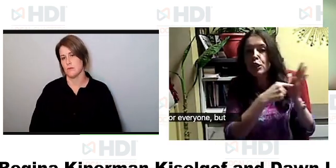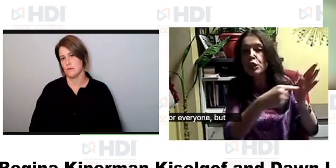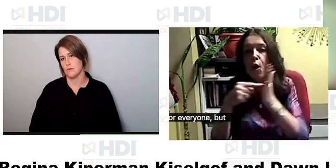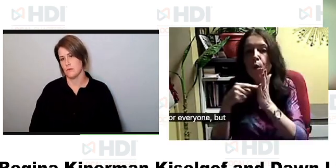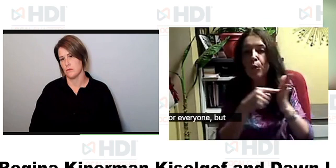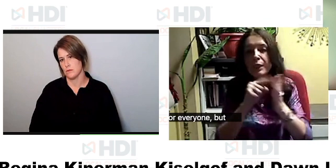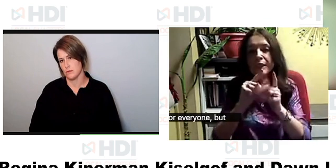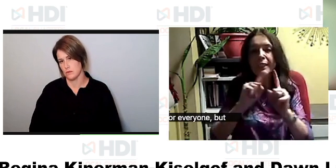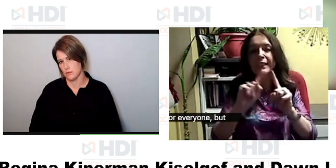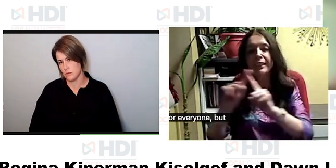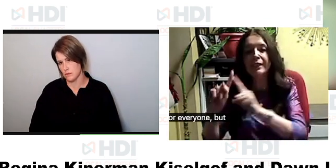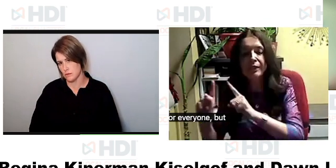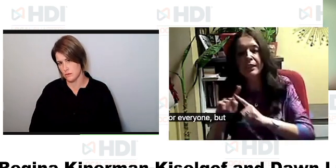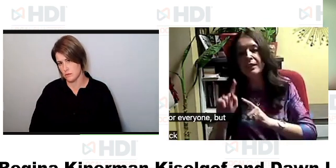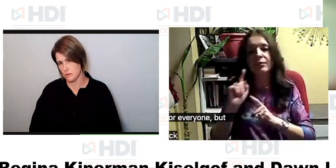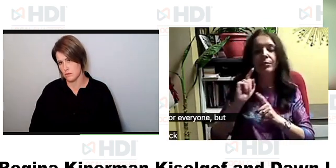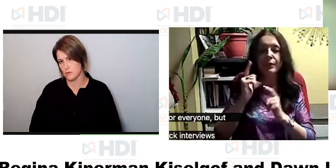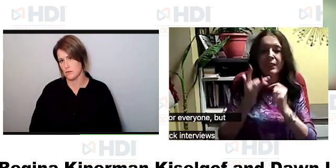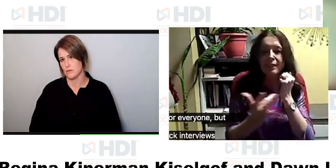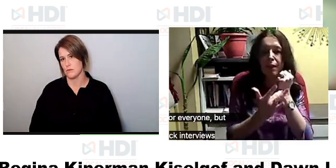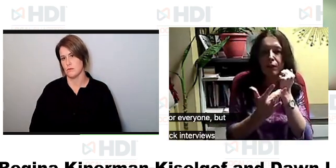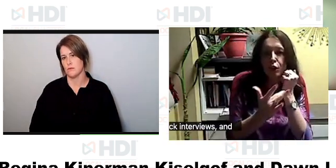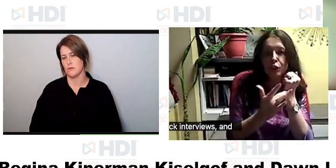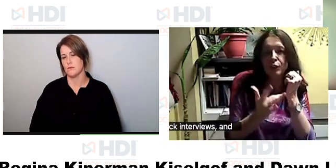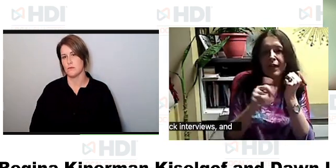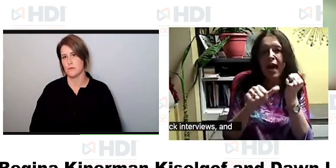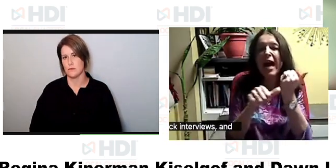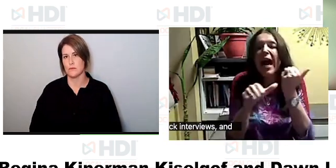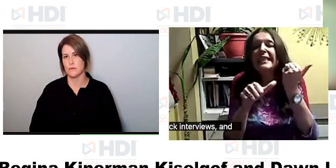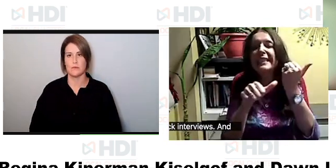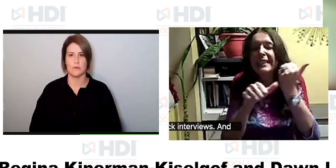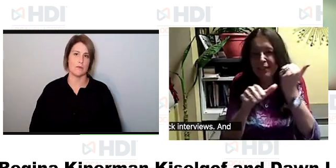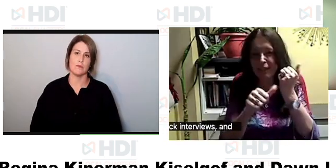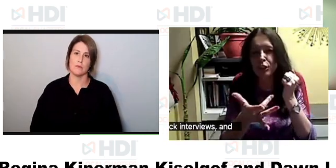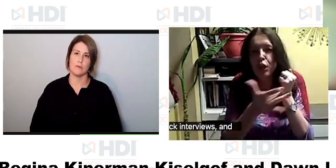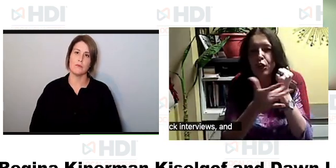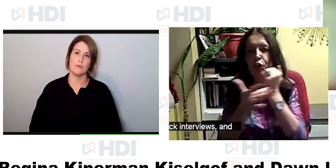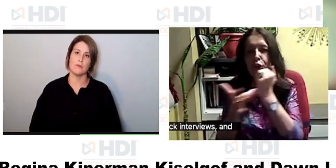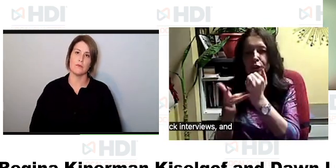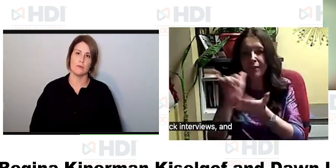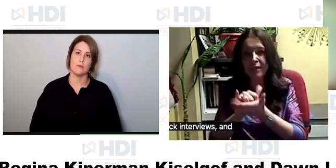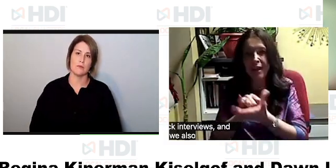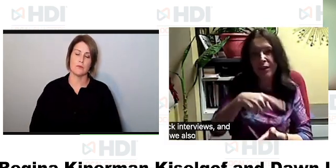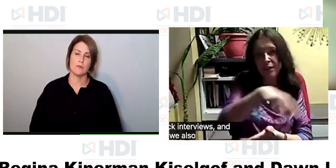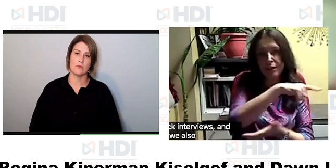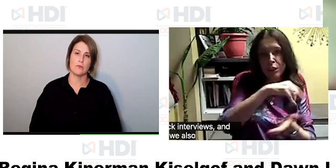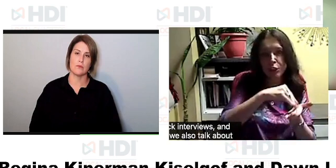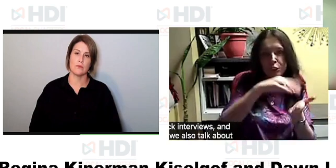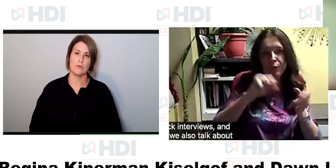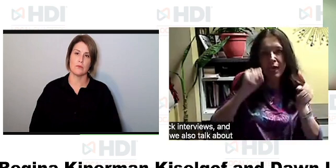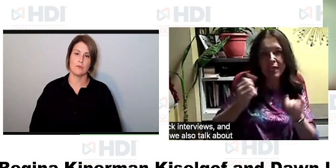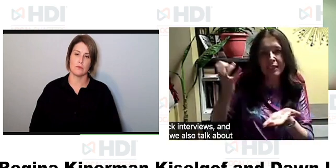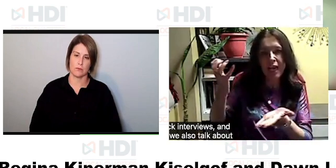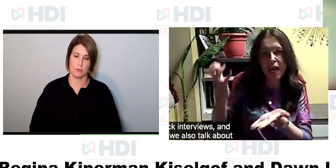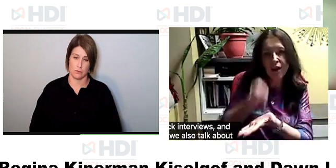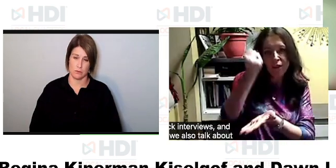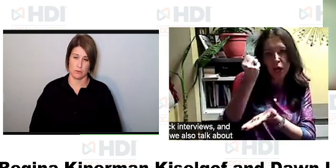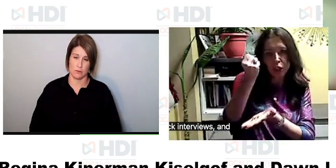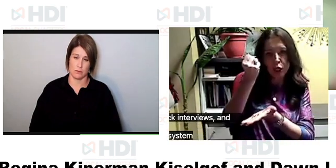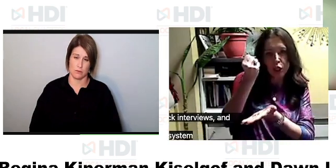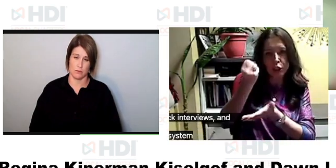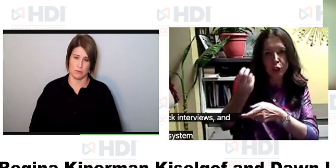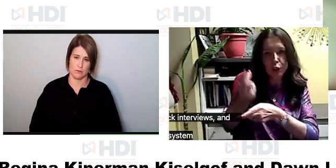practice or mock interviews and then we videotape those and we also talk about how assistant